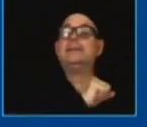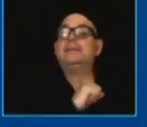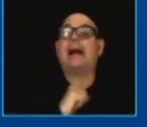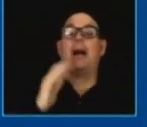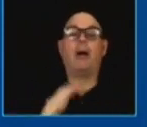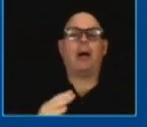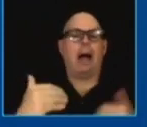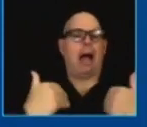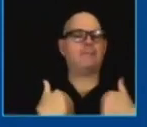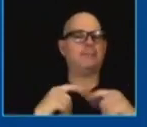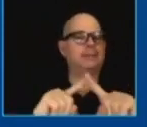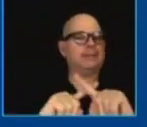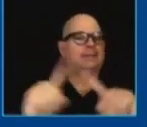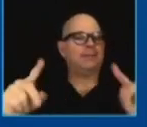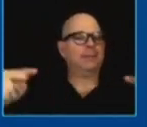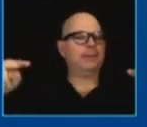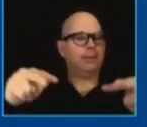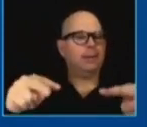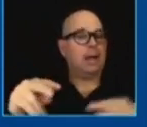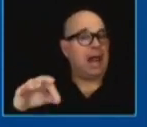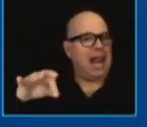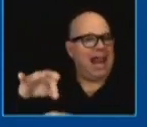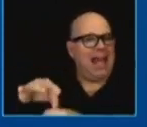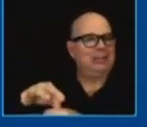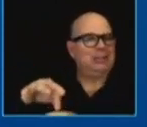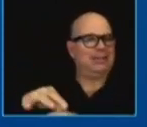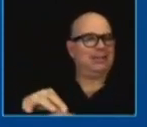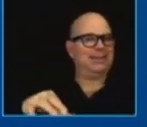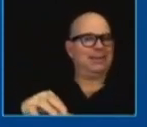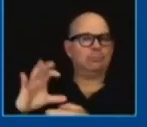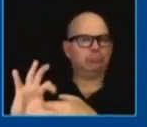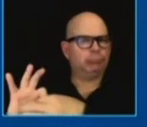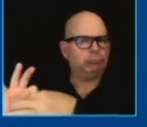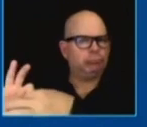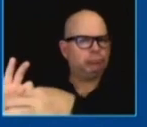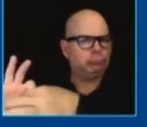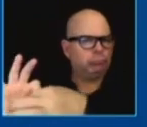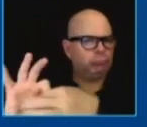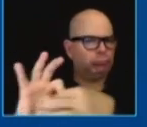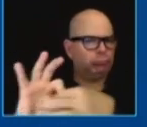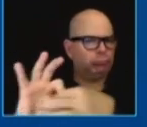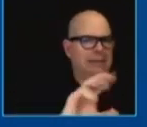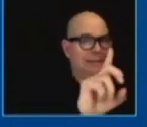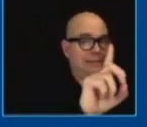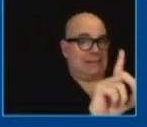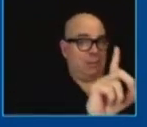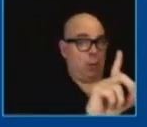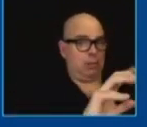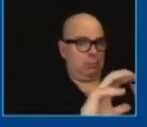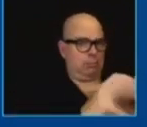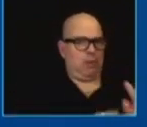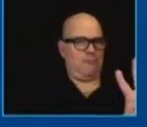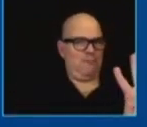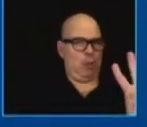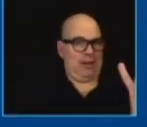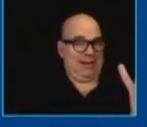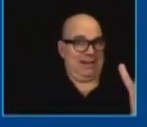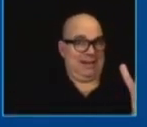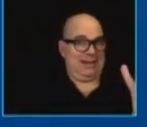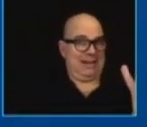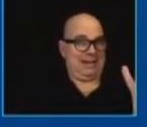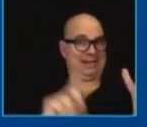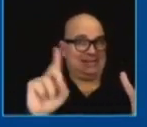election but we have unity the democratic party 48 of the 50 democrats vote would mean everything